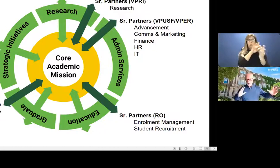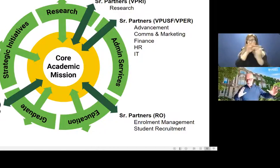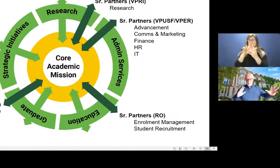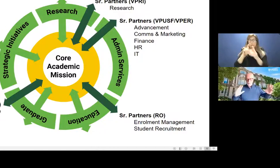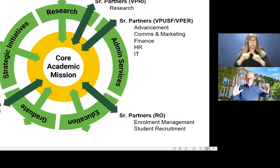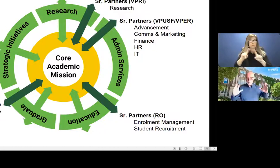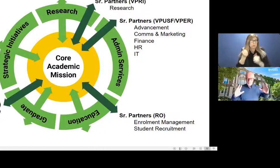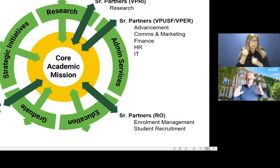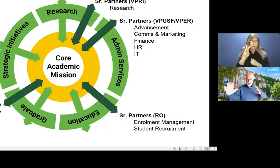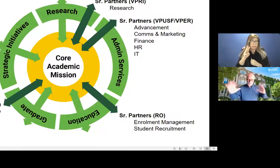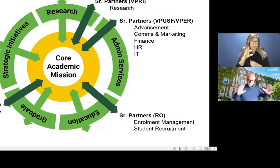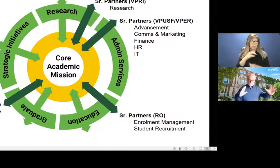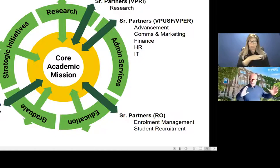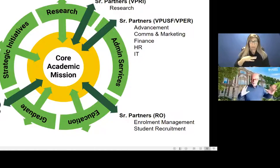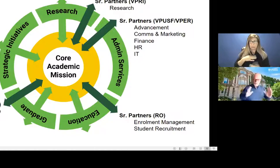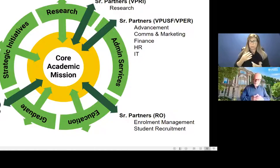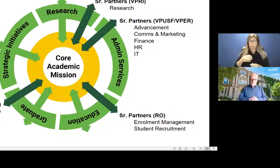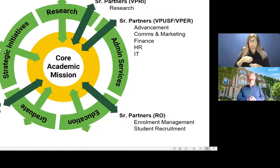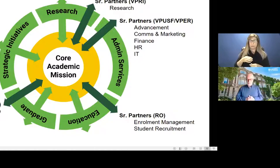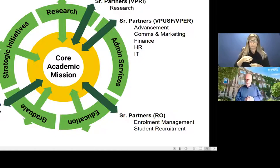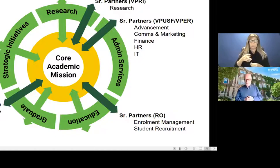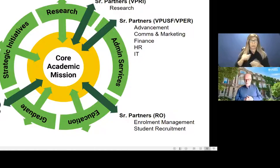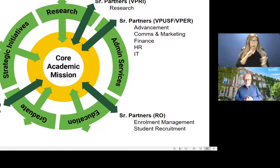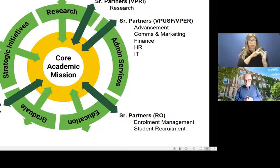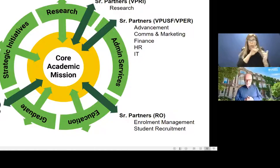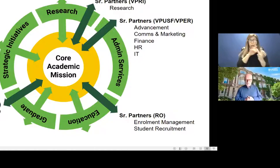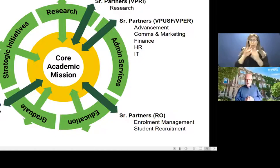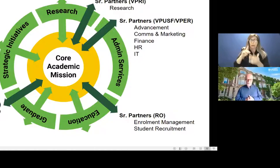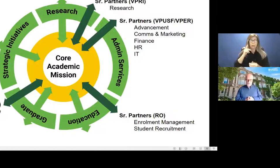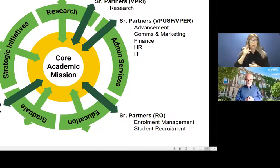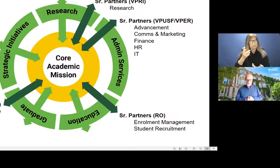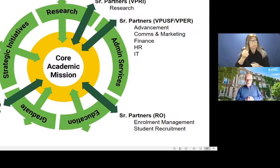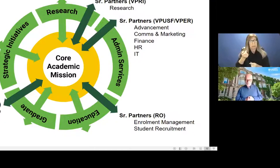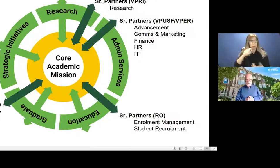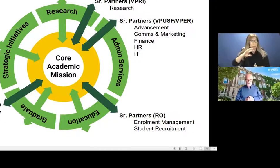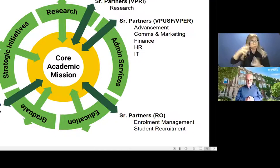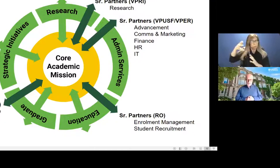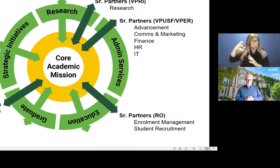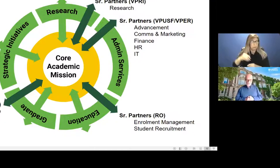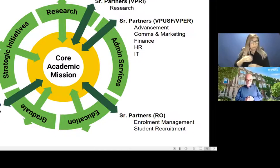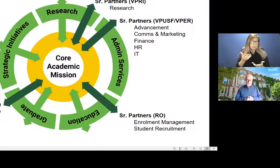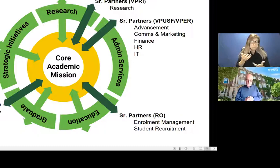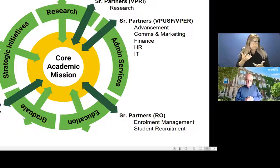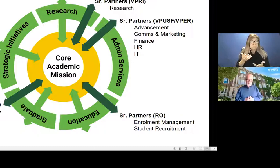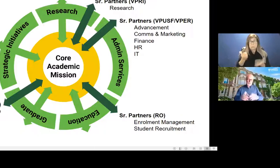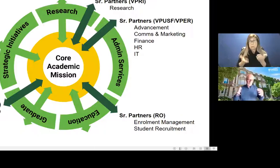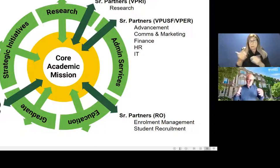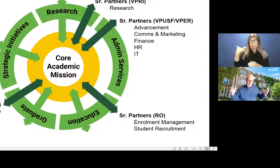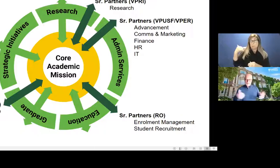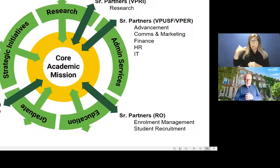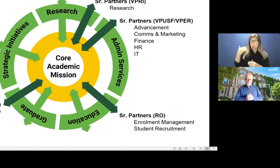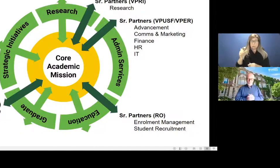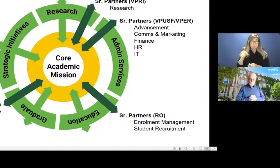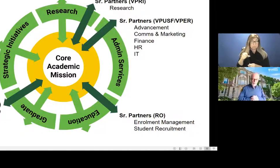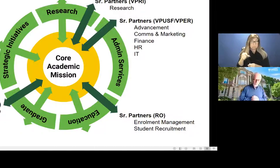maybe a little bit chaotically, I'm not sure if that's an appropriate way to talk about how things may have happened. And